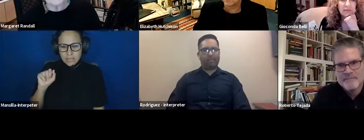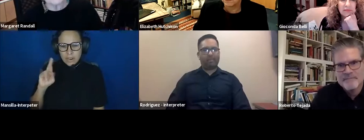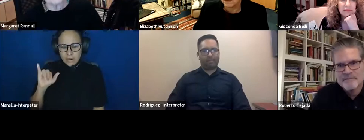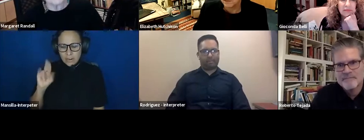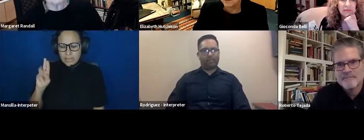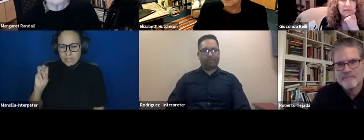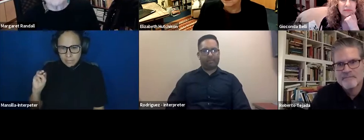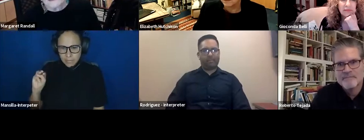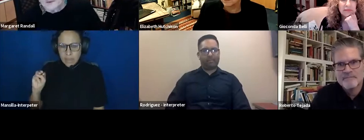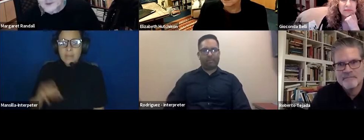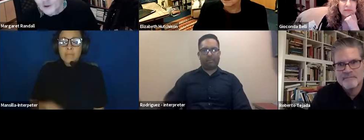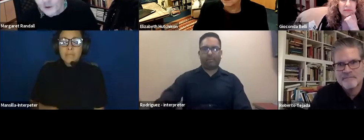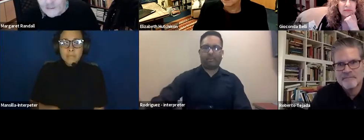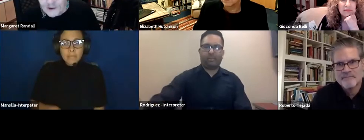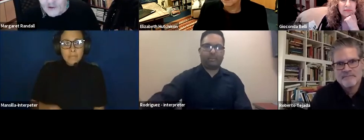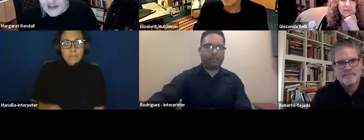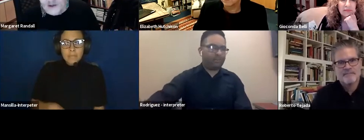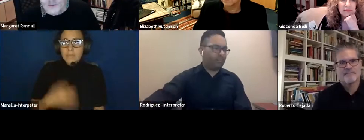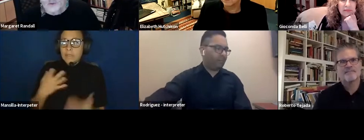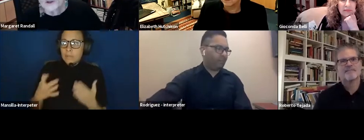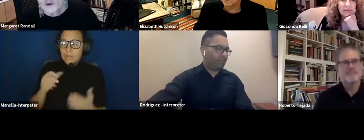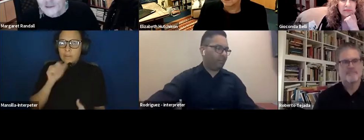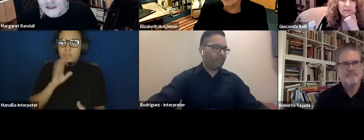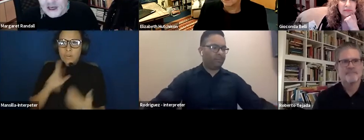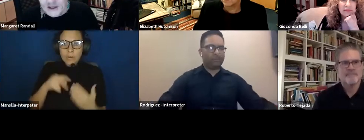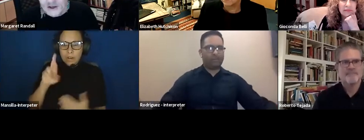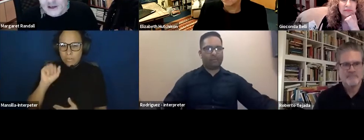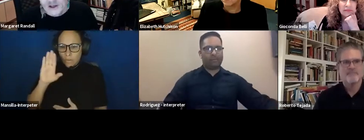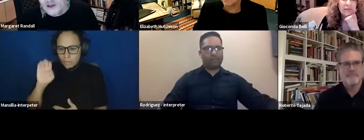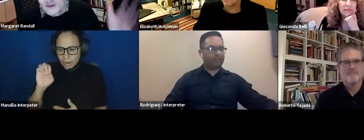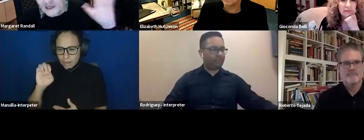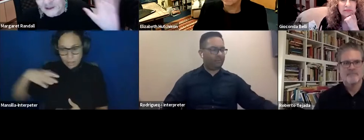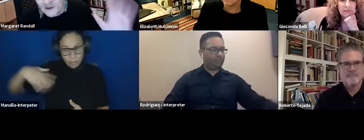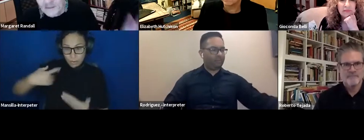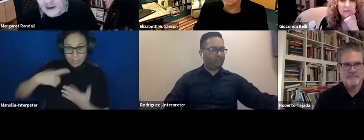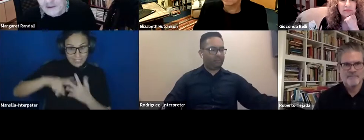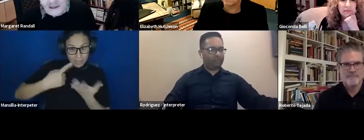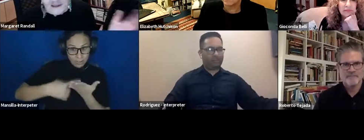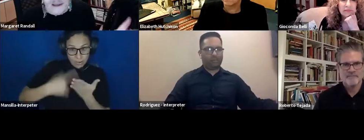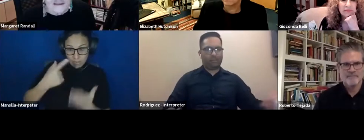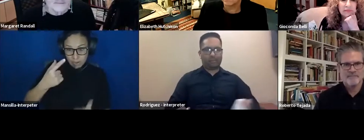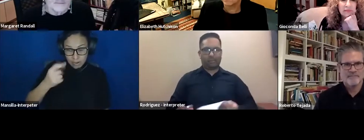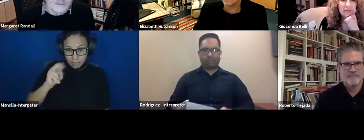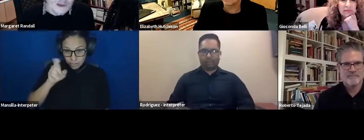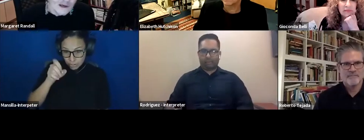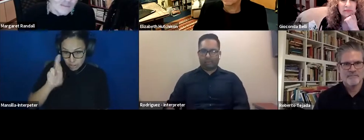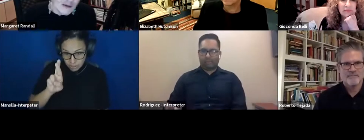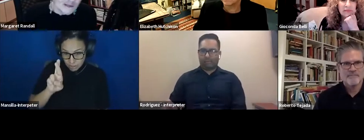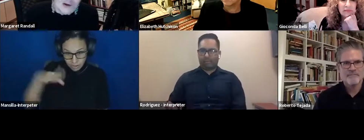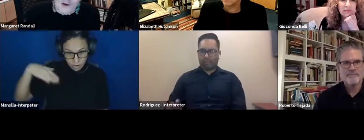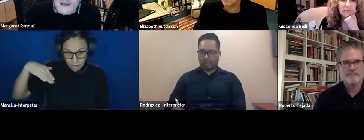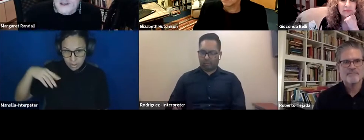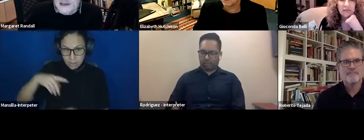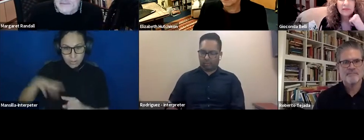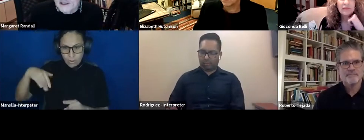everybody, but maybe we wouldn't talk about race, or we wouldn't talk about gender yet. Certainly, didn't talk about, about